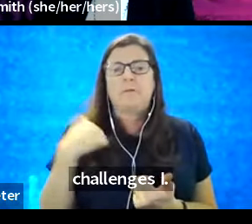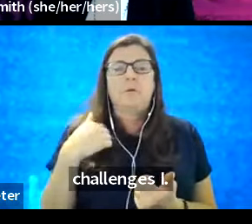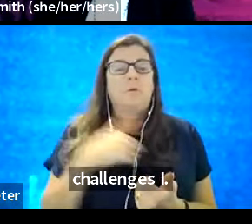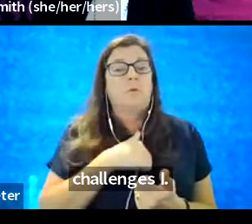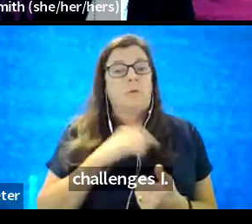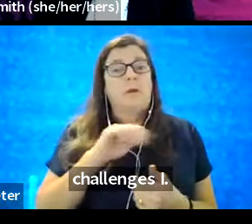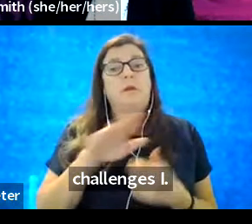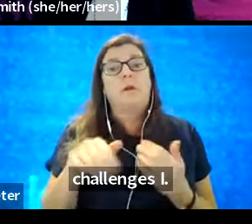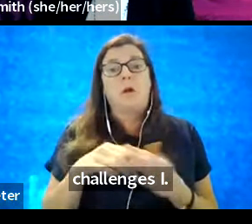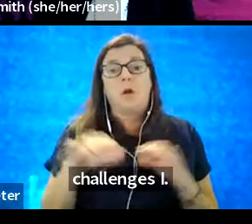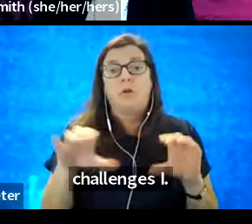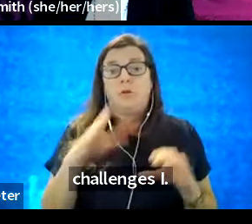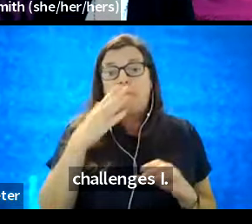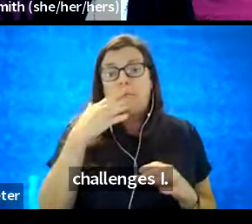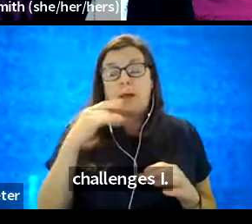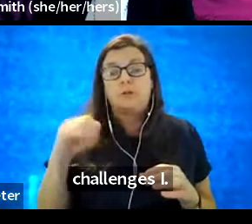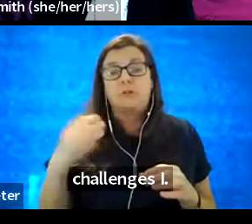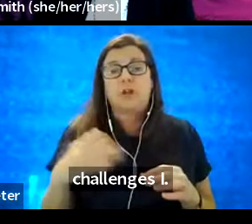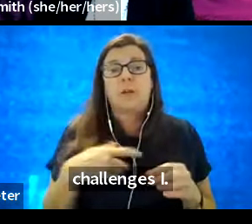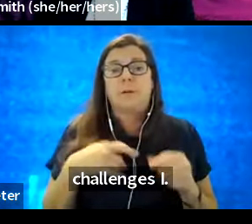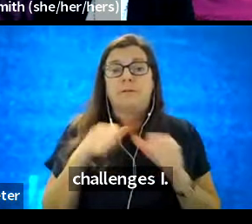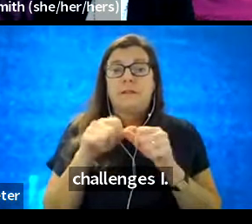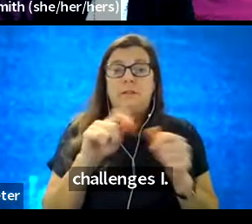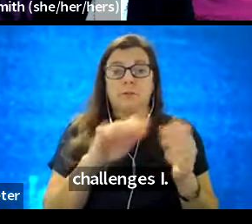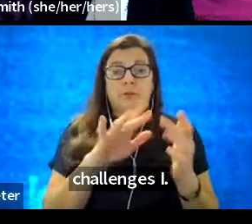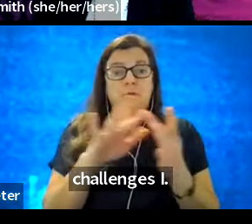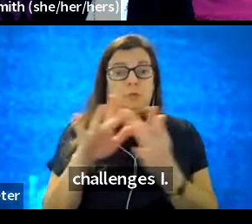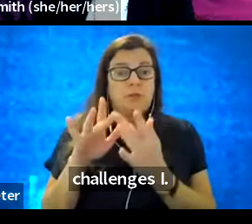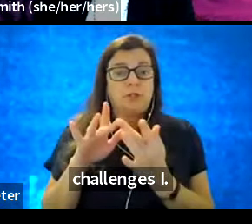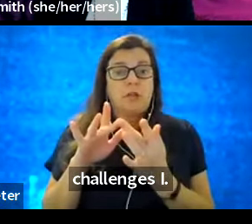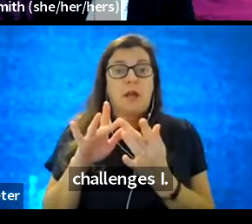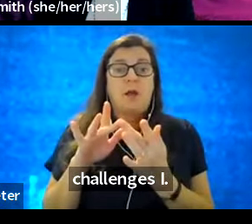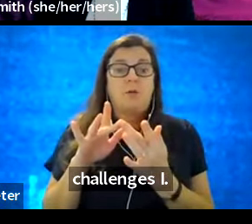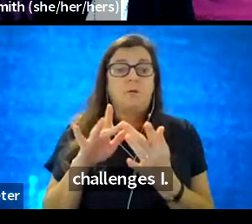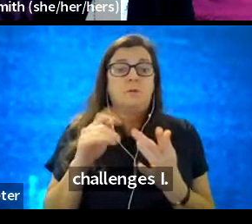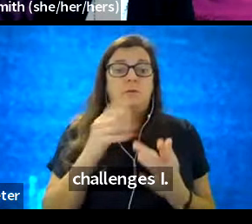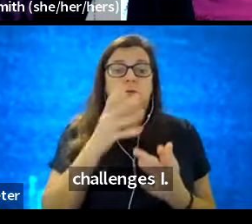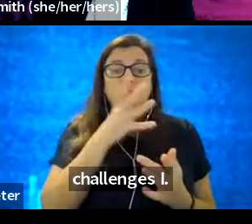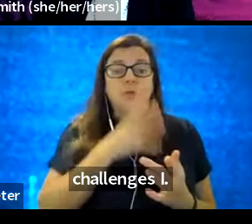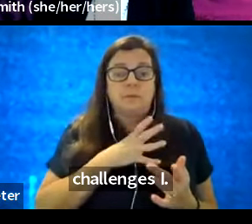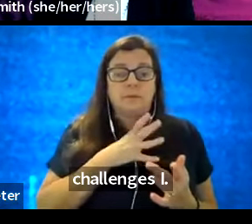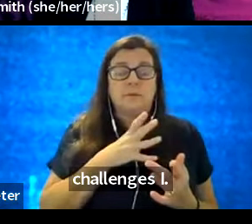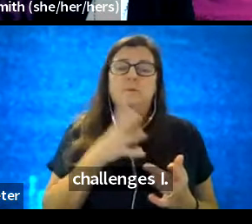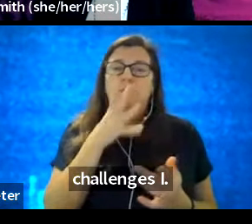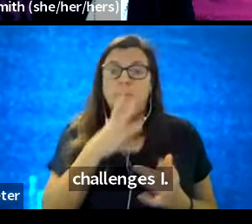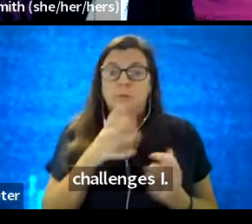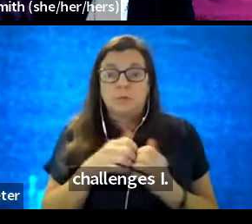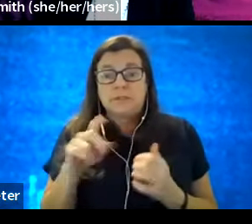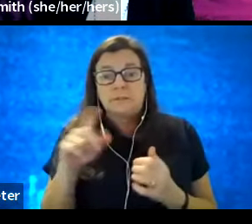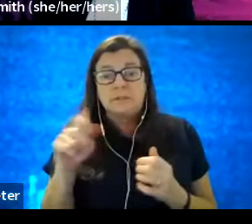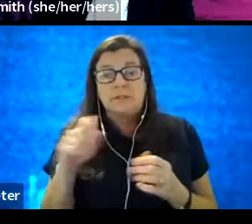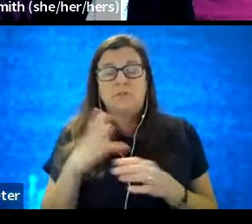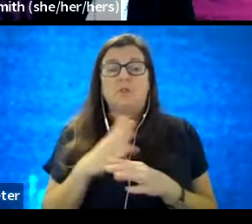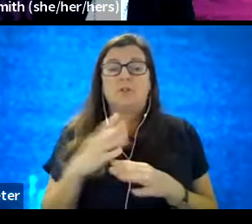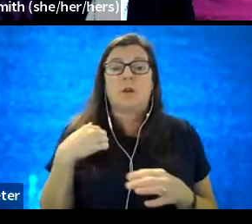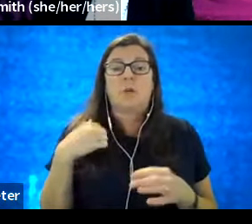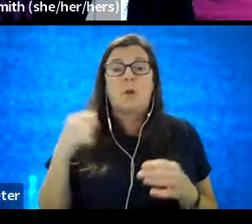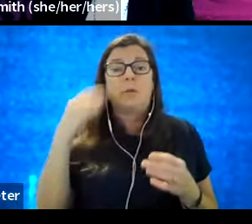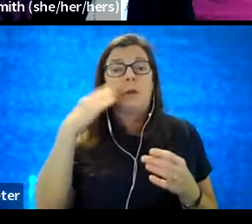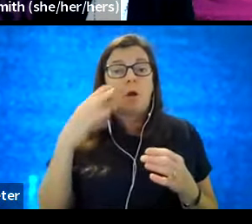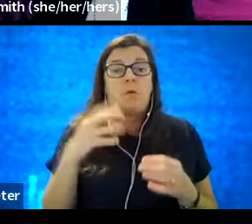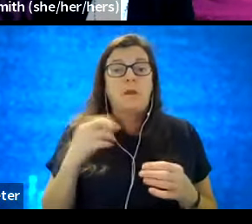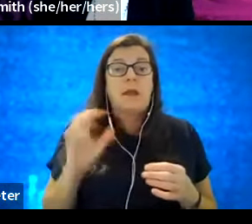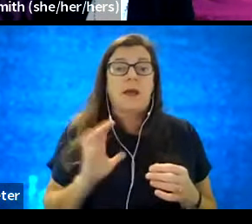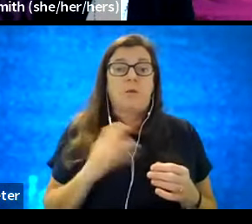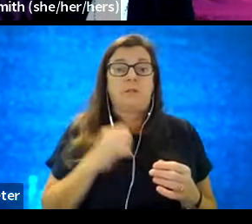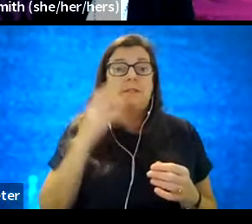a better job of continuing to reach out to women, to women with disabilities, to share what we know and our experiences